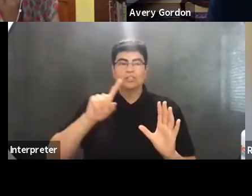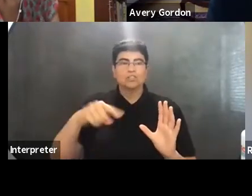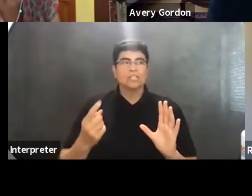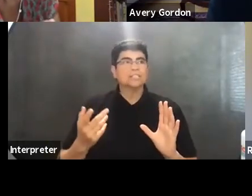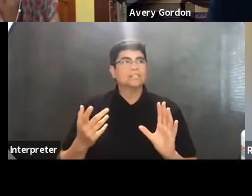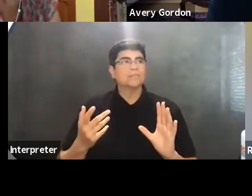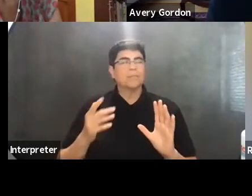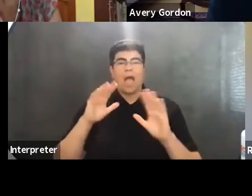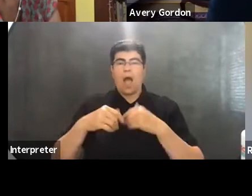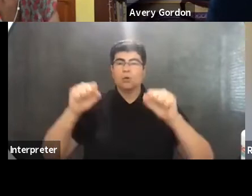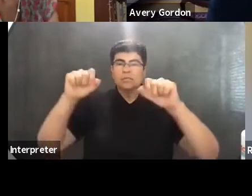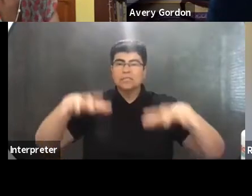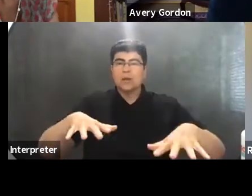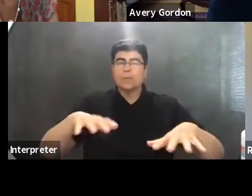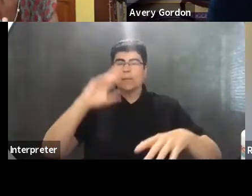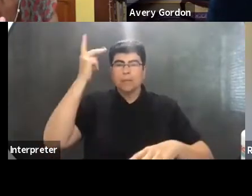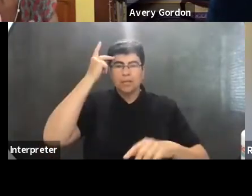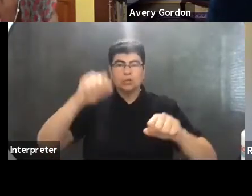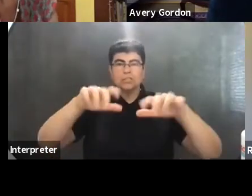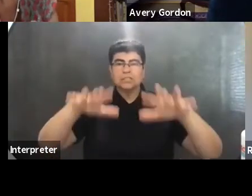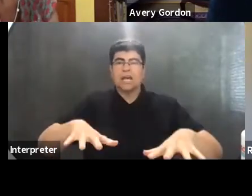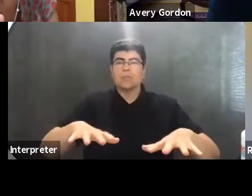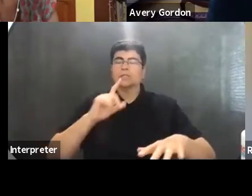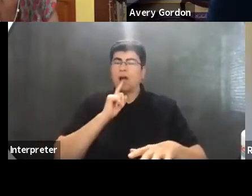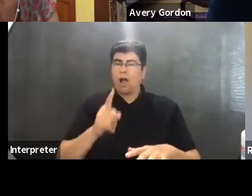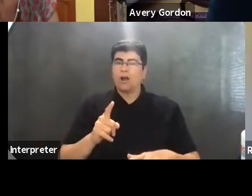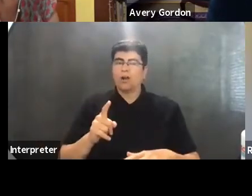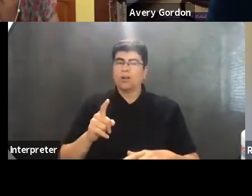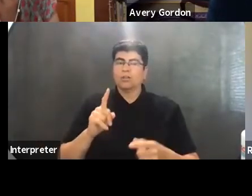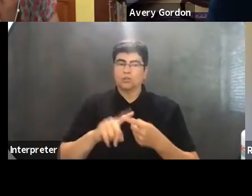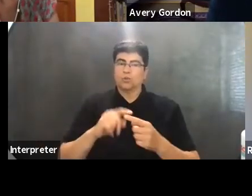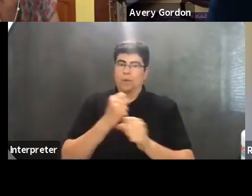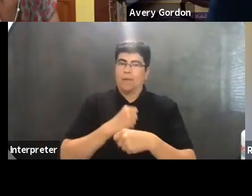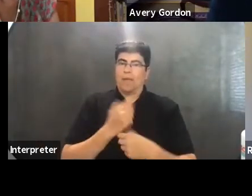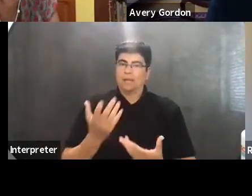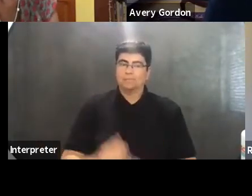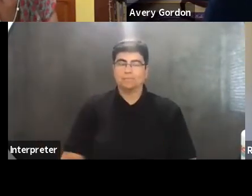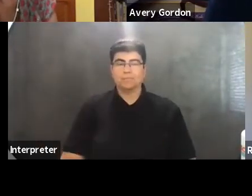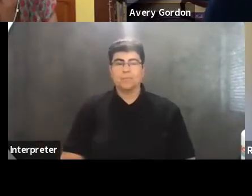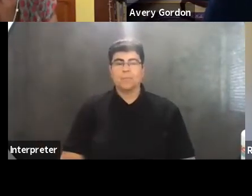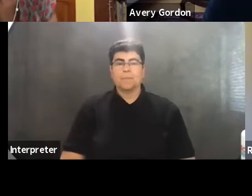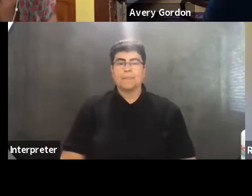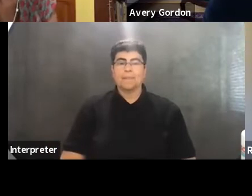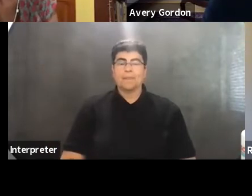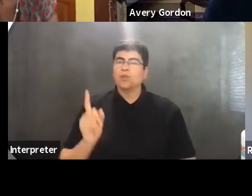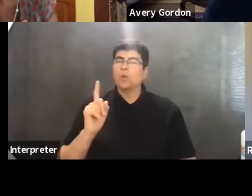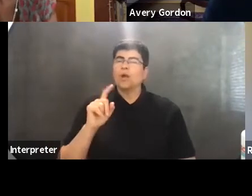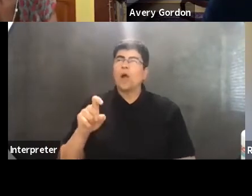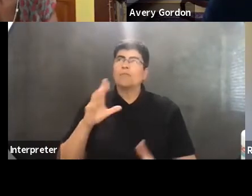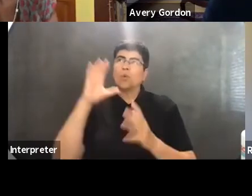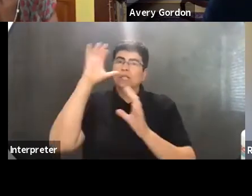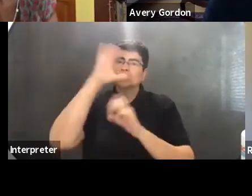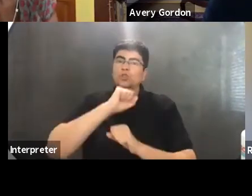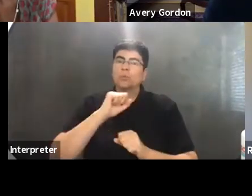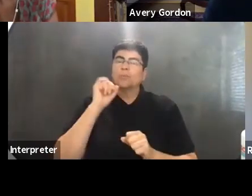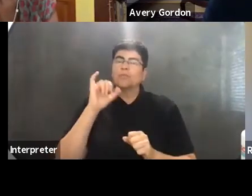settlements, political settlements are to be, are to be made. Where you, where you have to assume that